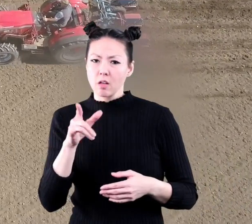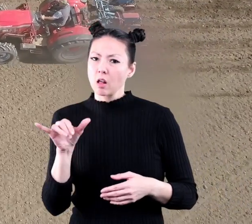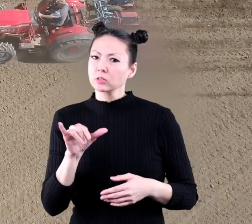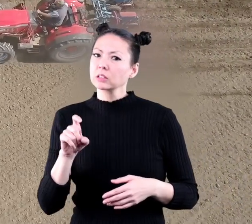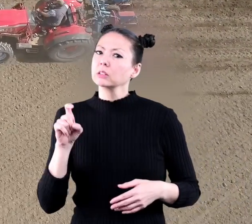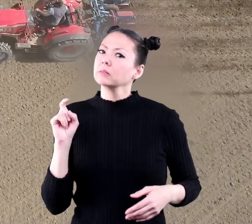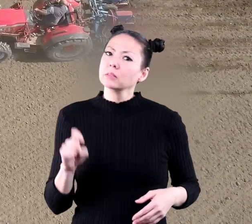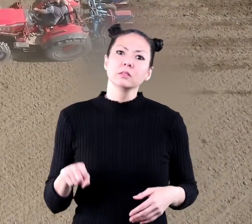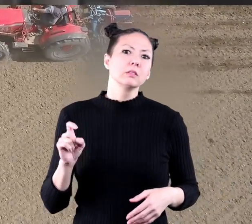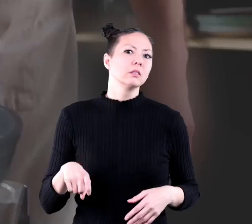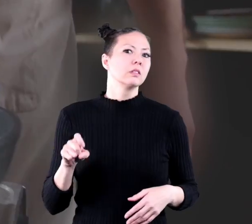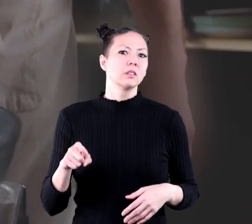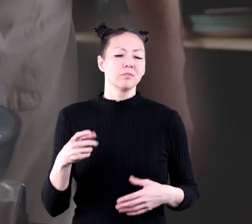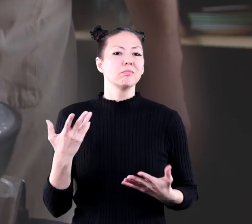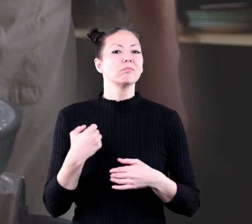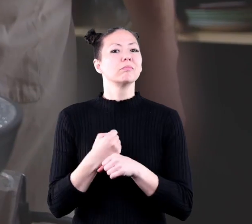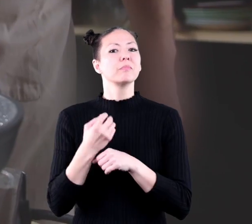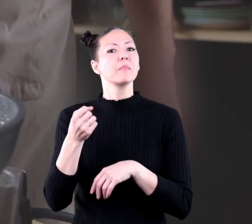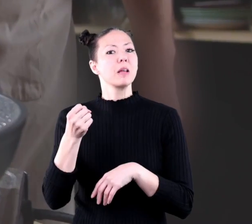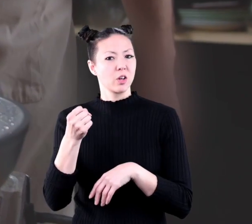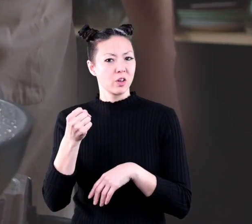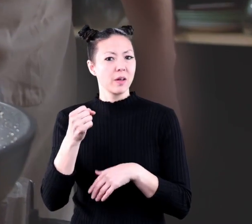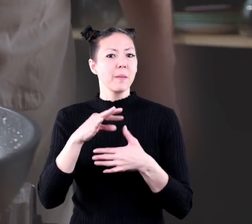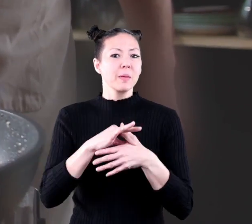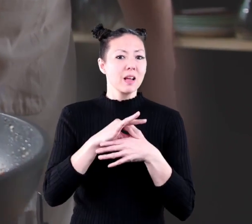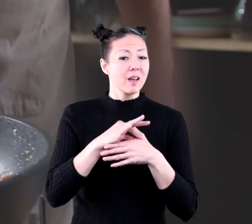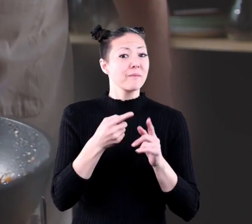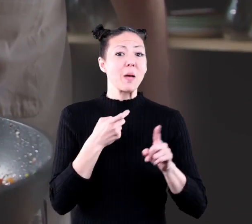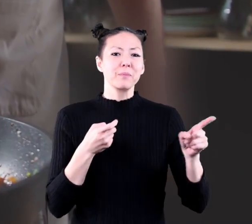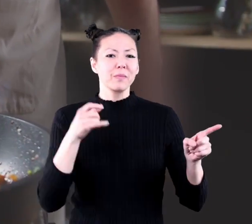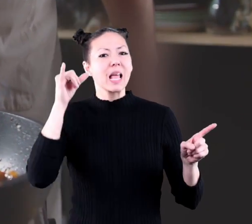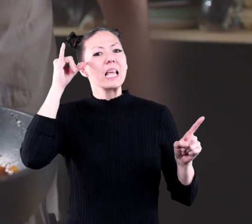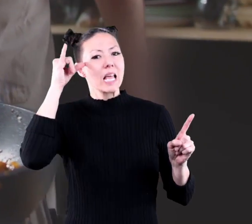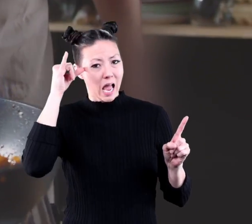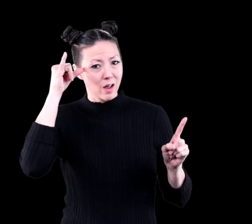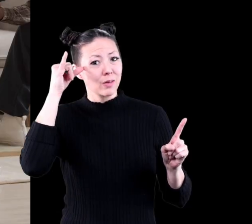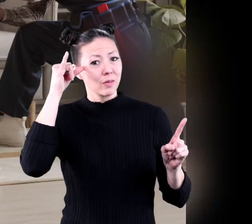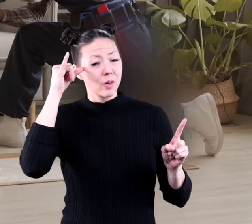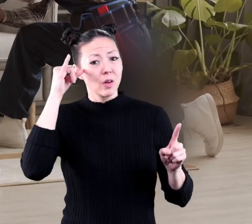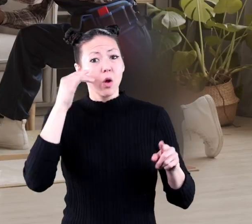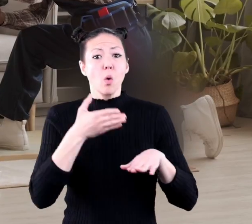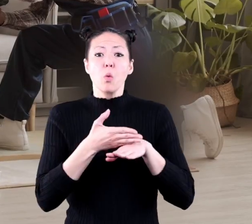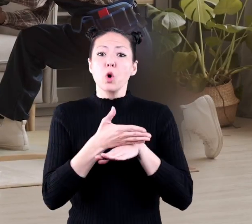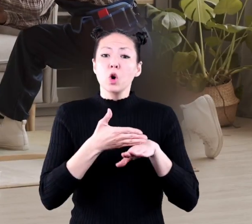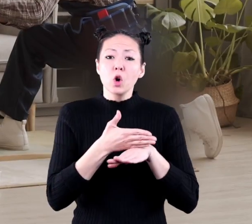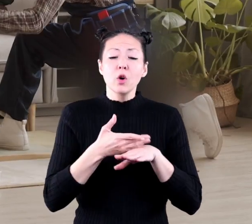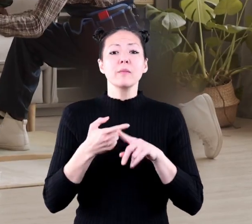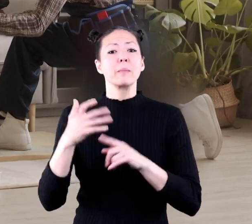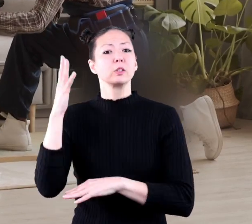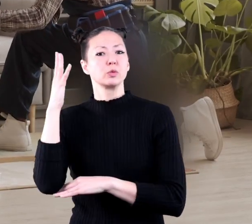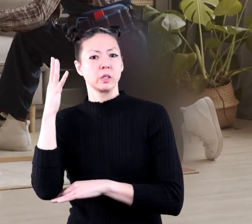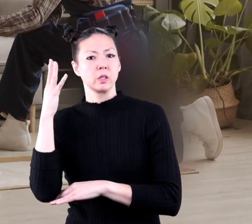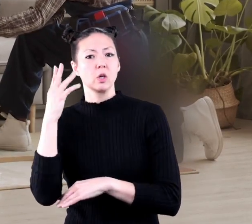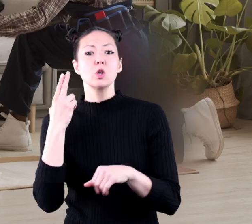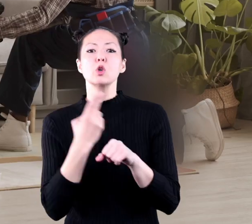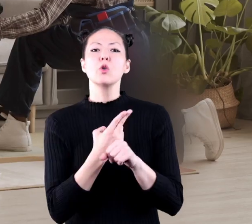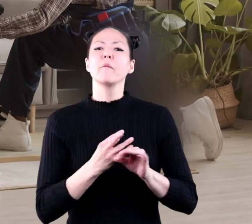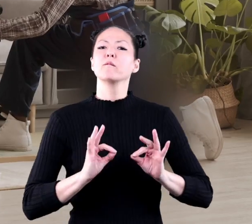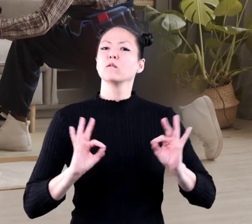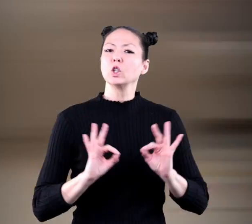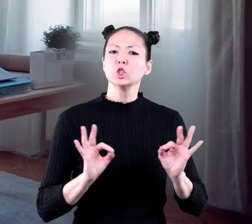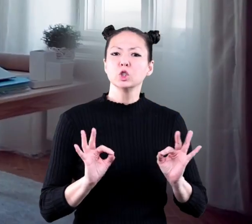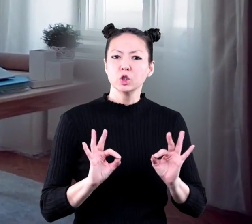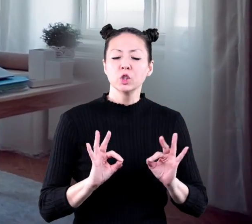also necessary since milk and meat comes from cows. The wood from trees is used to make furniture,